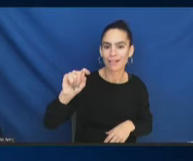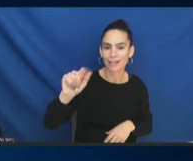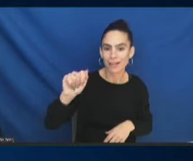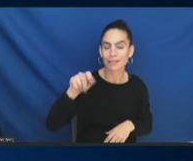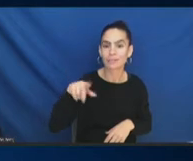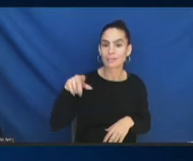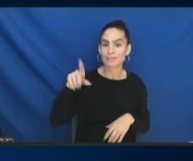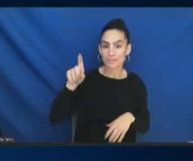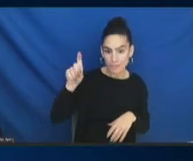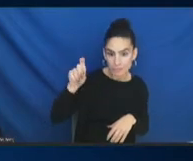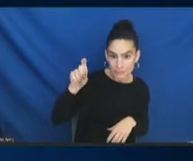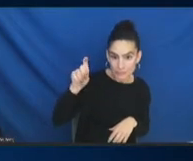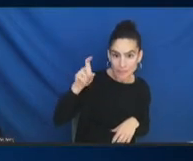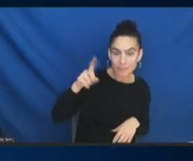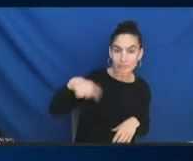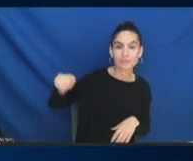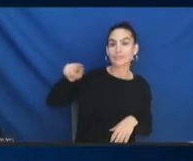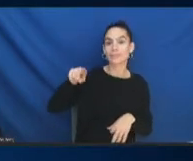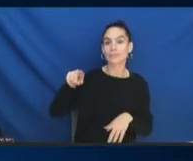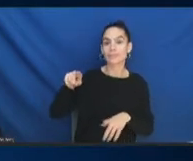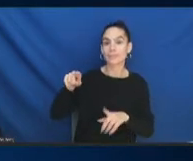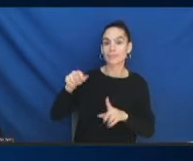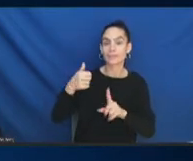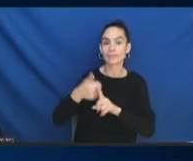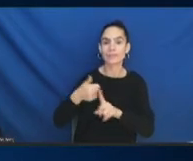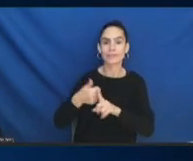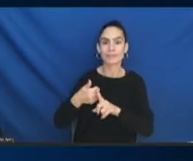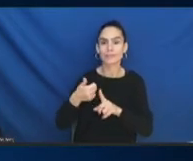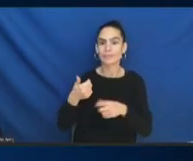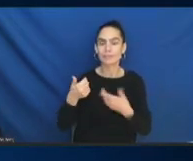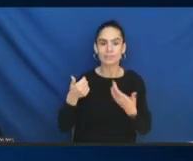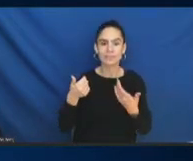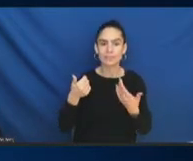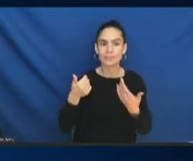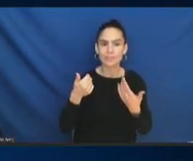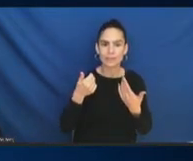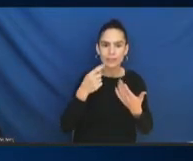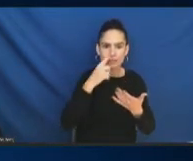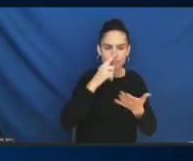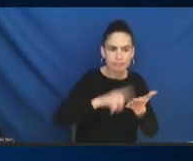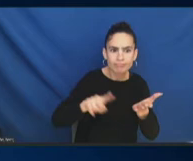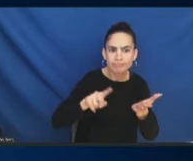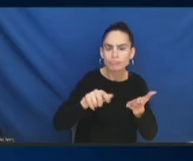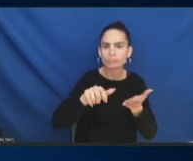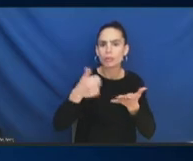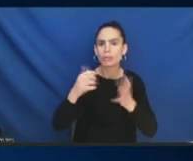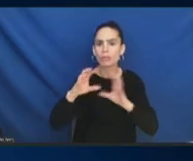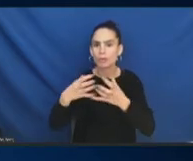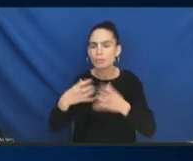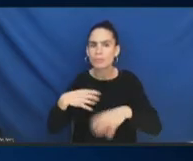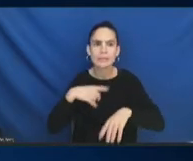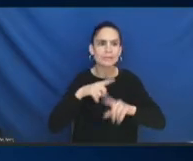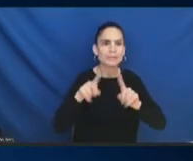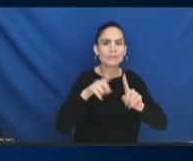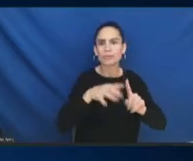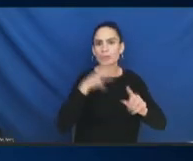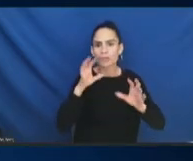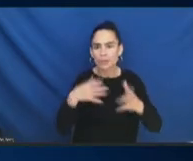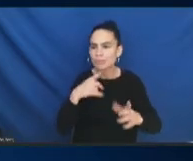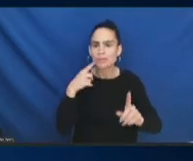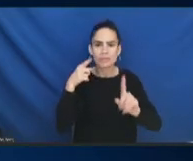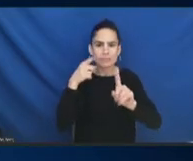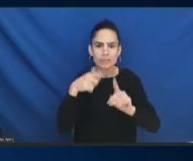certain groups? Yeah. Rural areas and certain groups. I'm trying to figure out because, you know, the